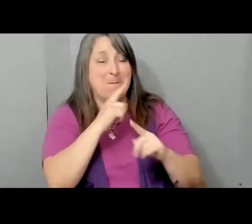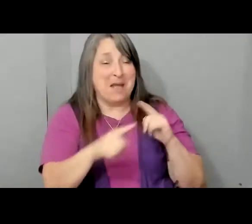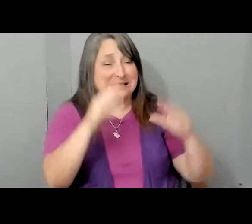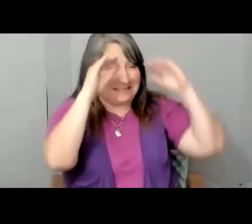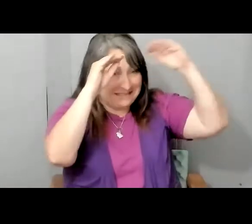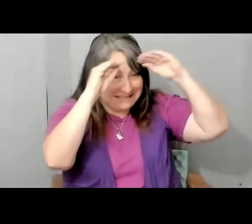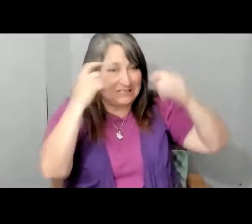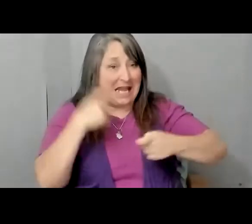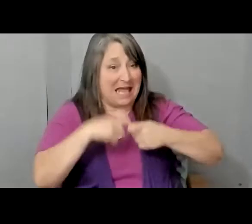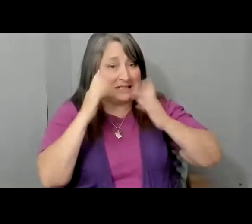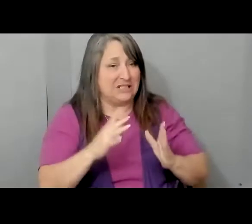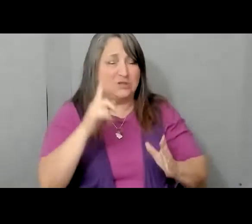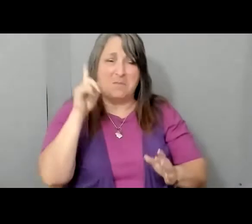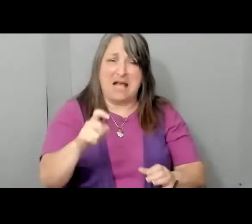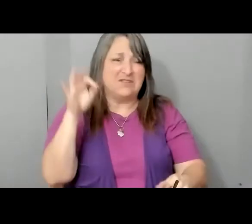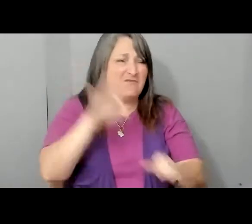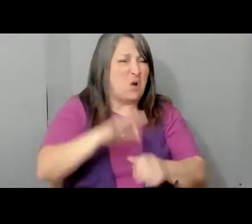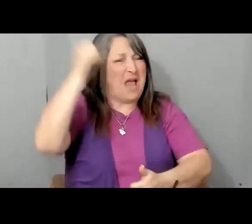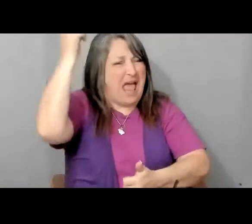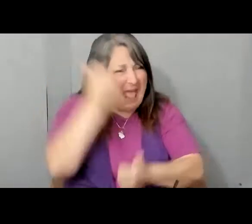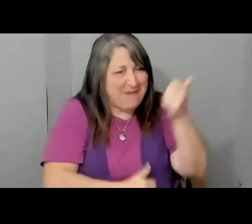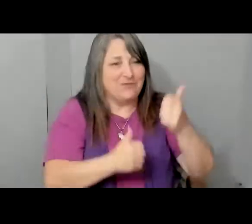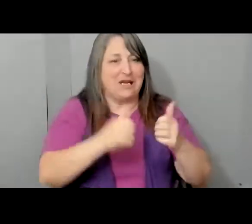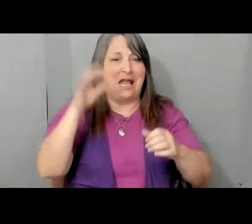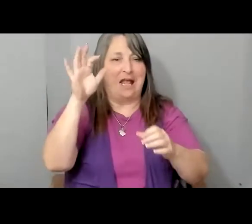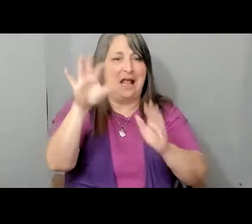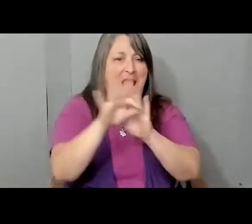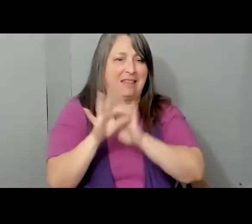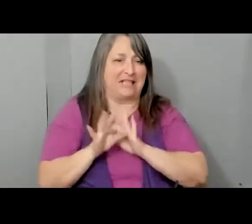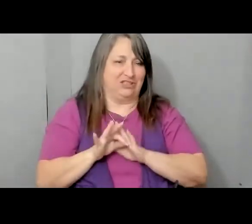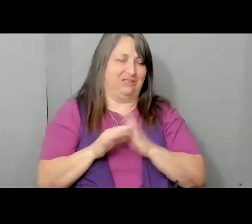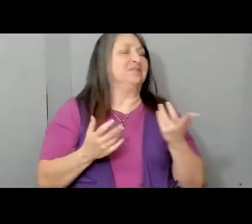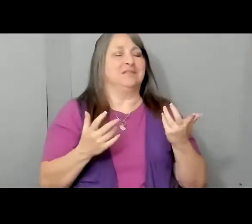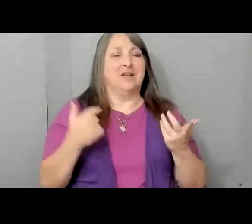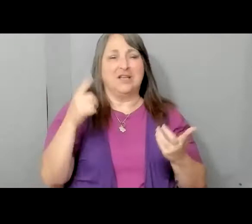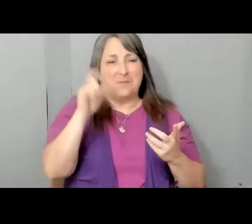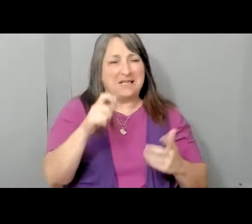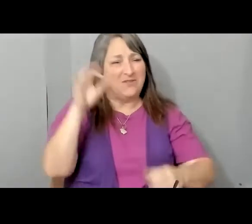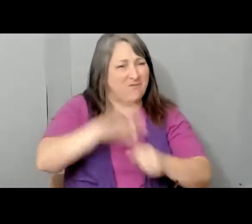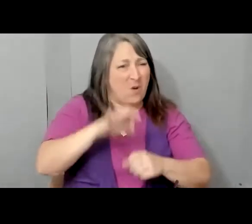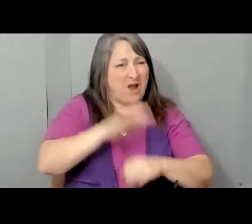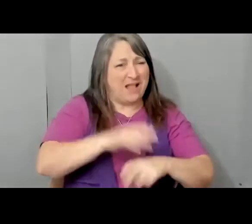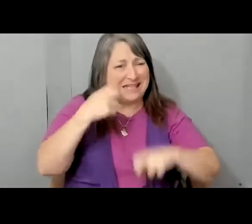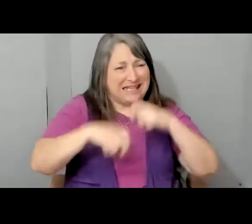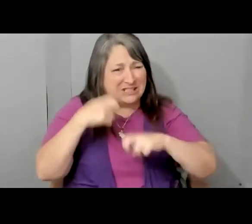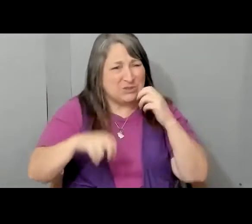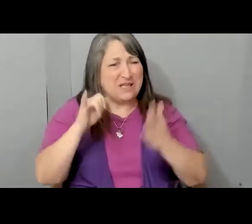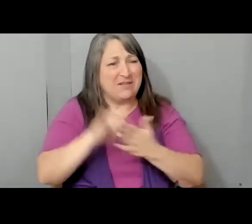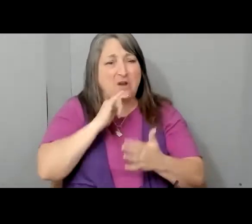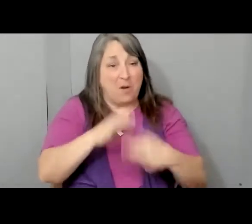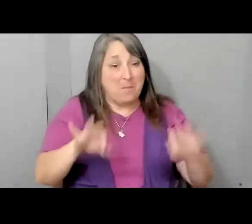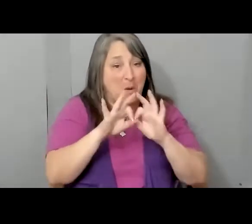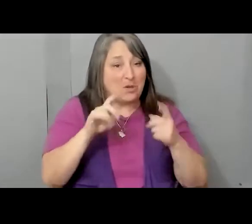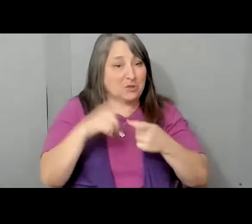every single election. We've got to ensure that our elected officials are voting on the issues that are important to Latinos, and